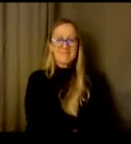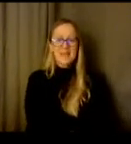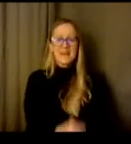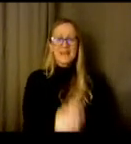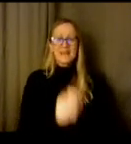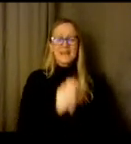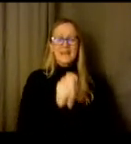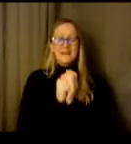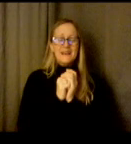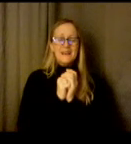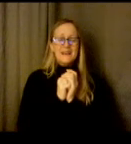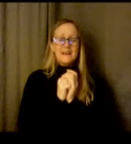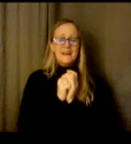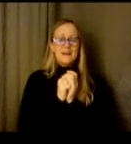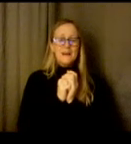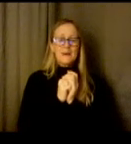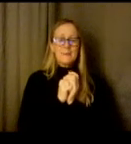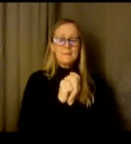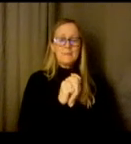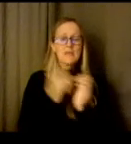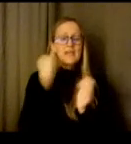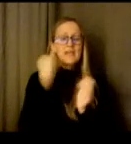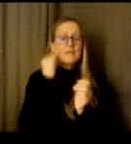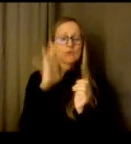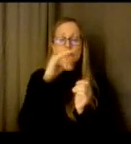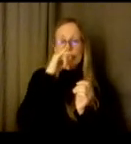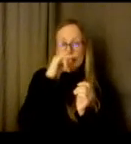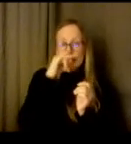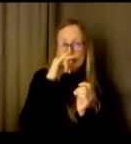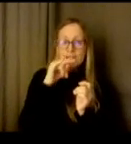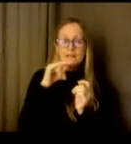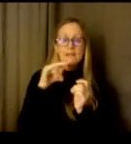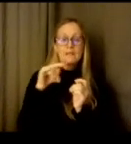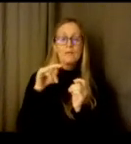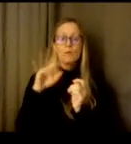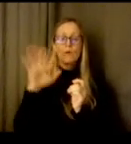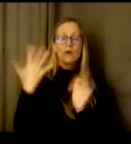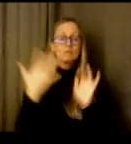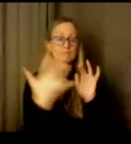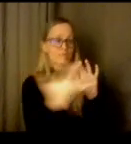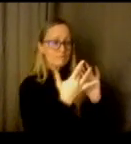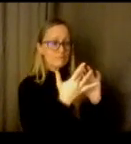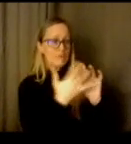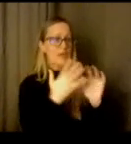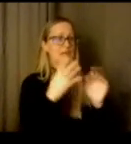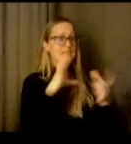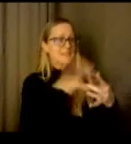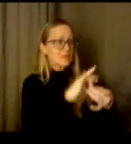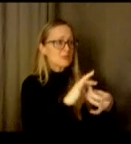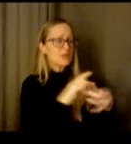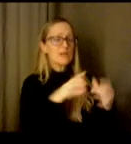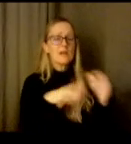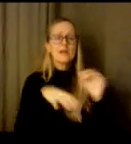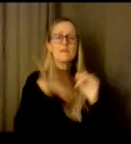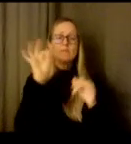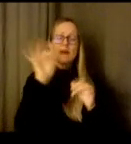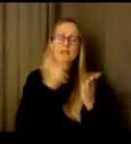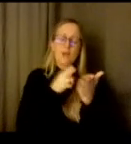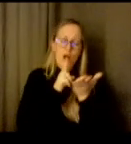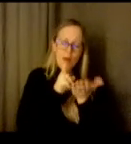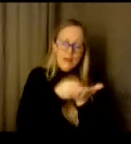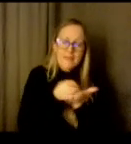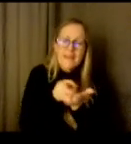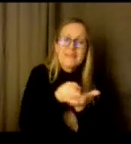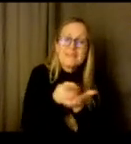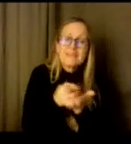turn towards bids so if your kid or your family is reaching out initiating some sort of connection finding that authentic genuine connection